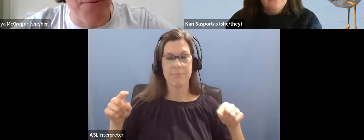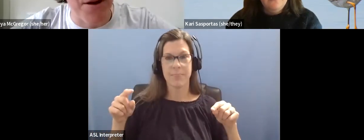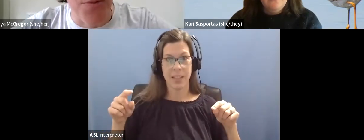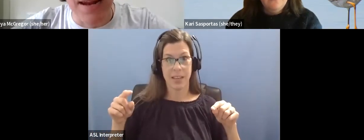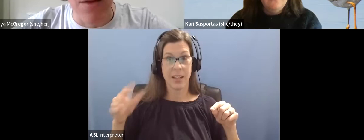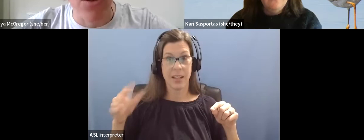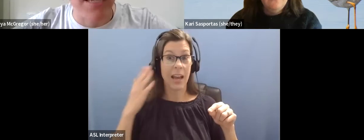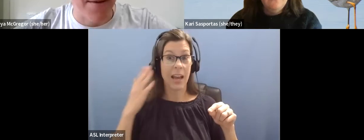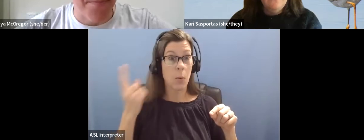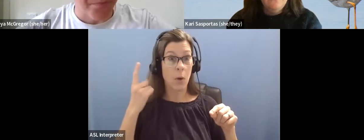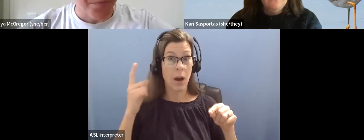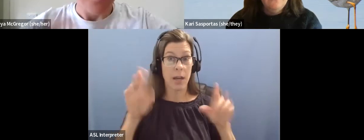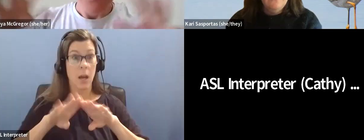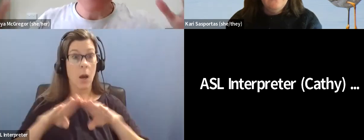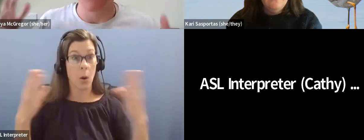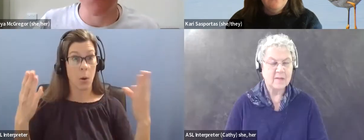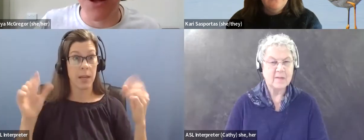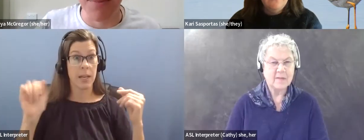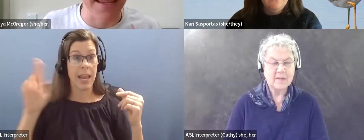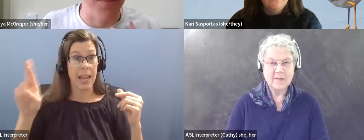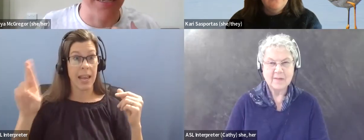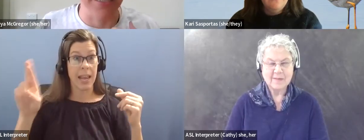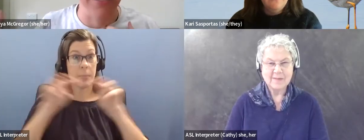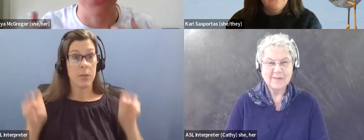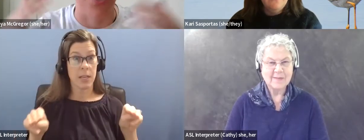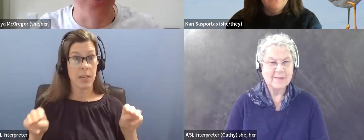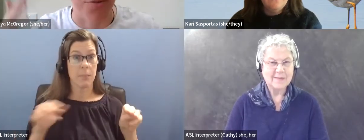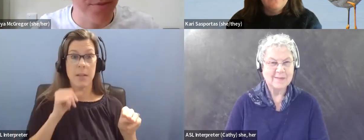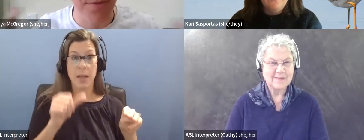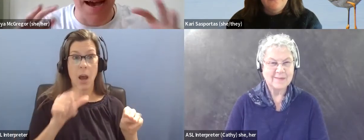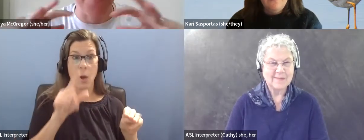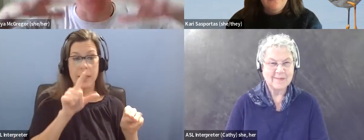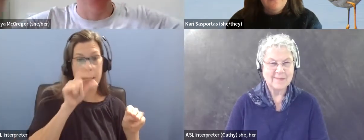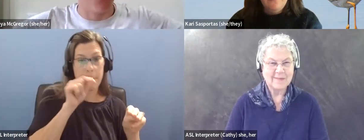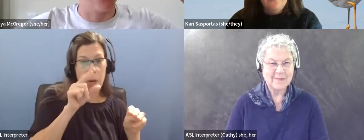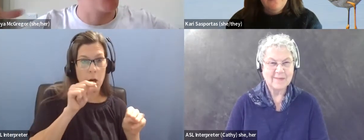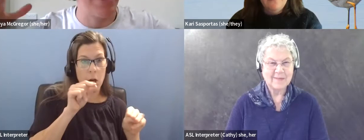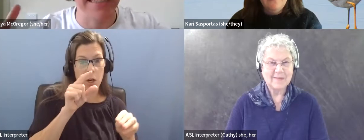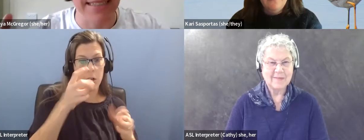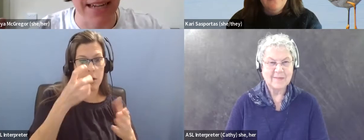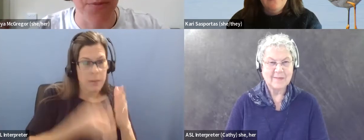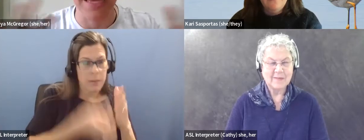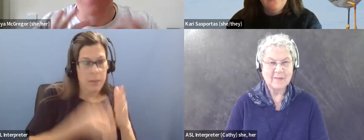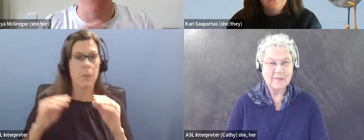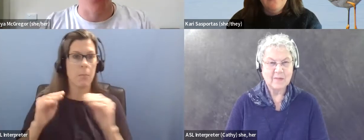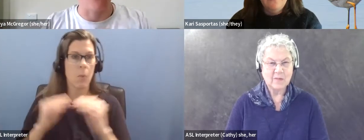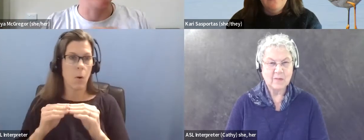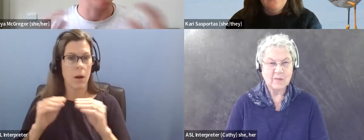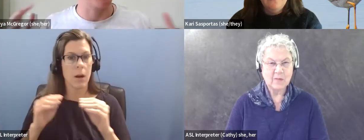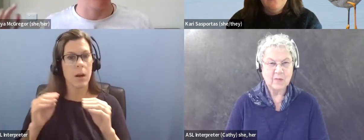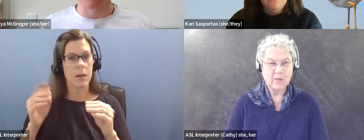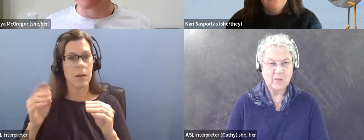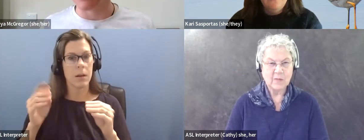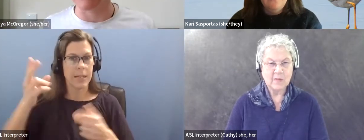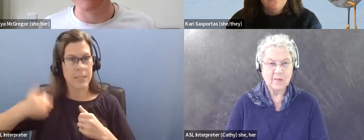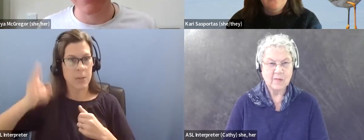I know, I know about one open air museum. It's not a burning place so much as a historical, um, you know, old, old houses and stuff, but they have a whole